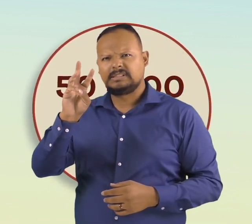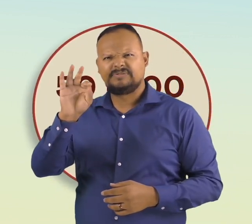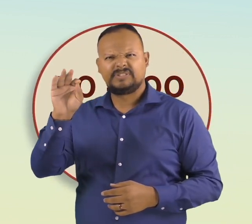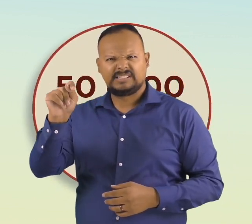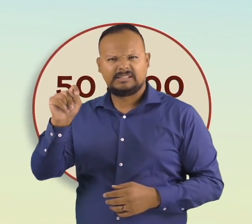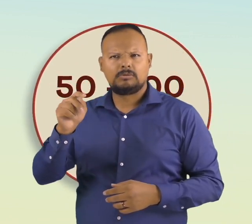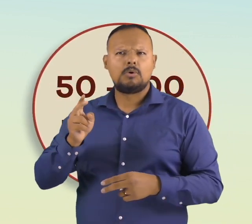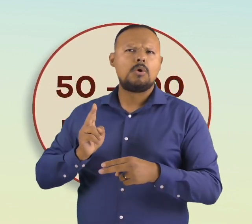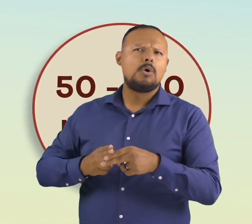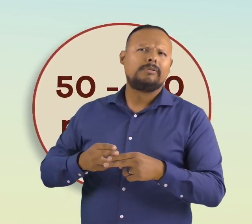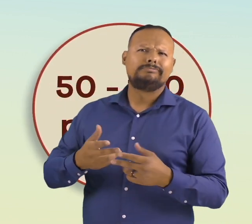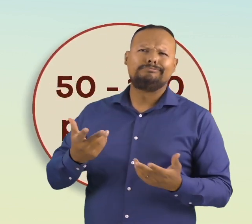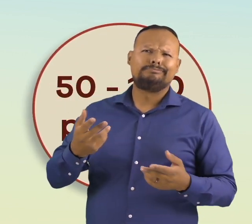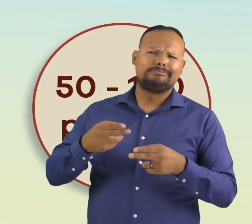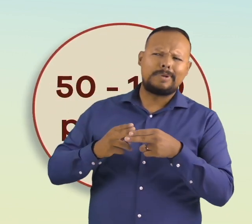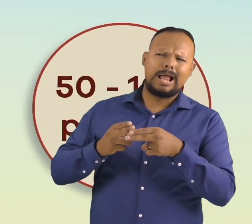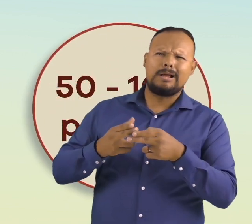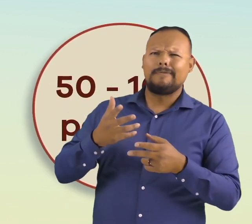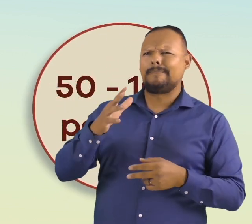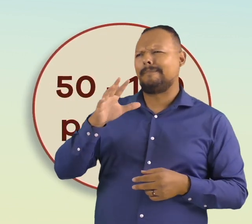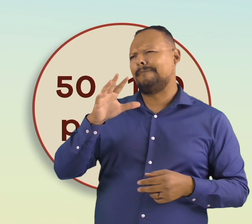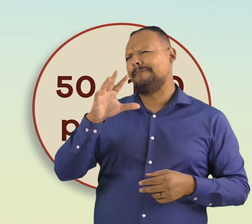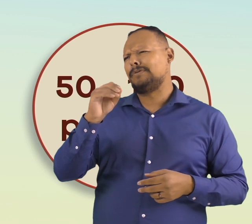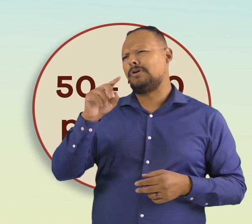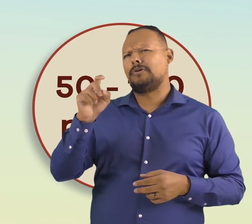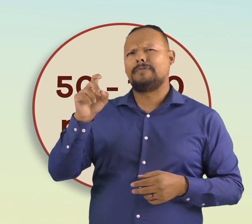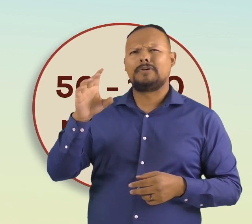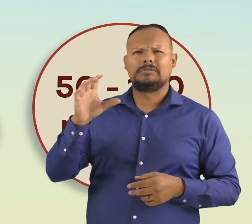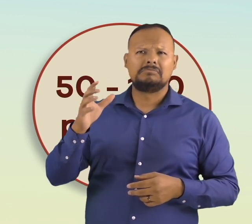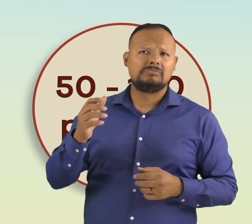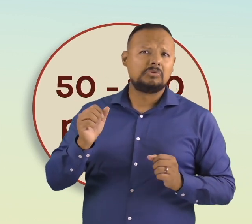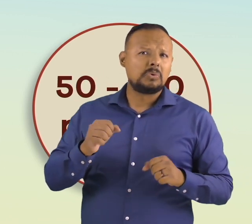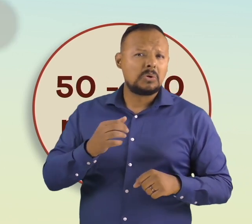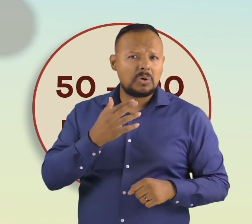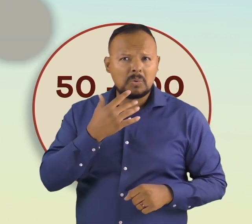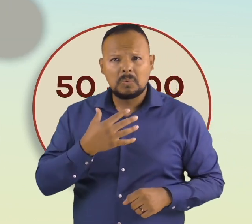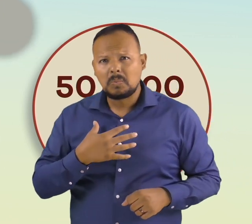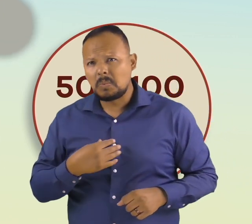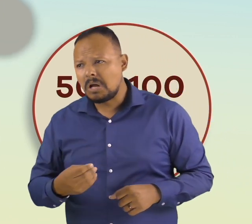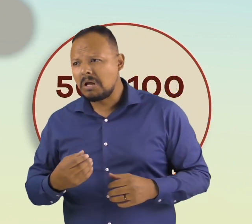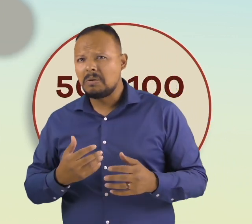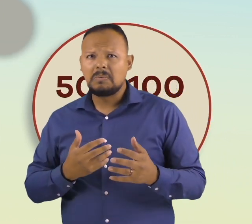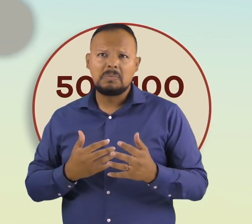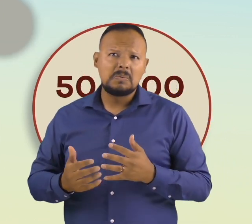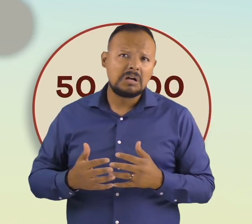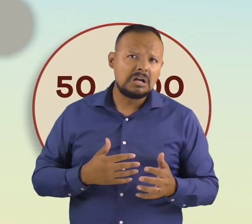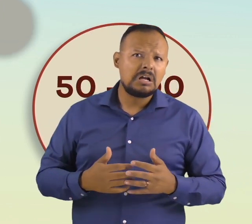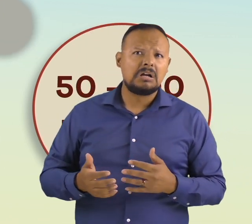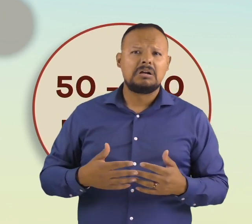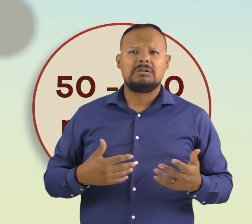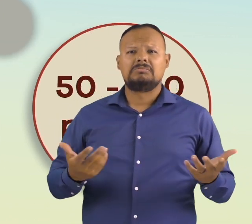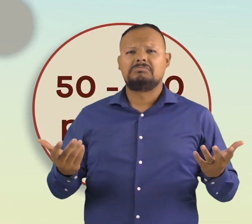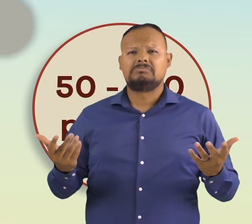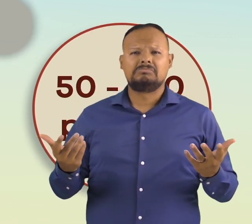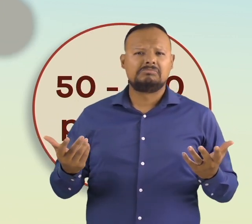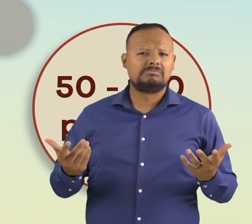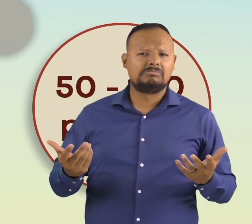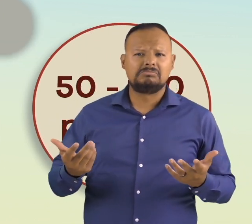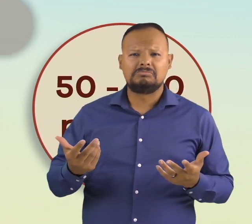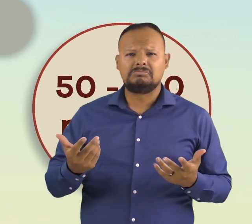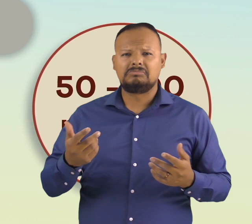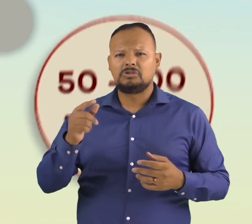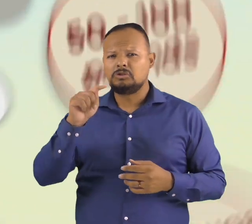100 pounds. They can be any combination of white, gray, taupe, brown,